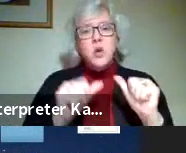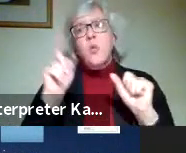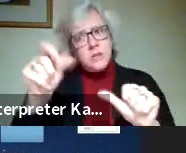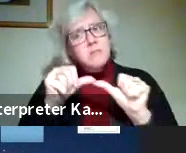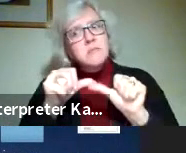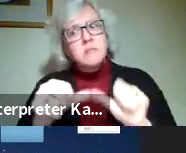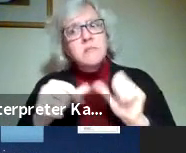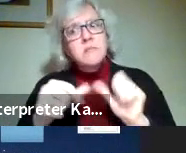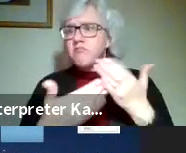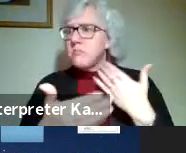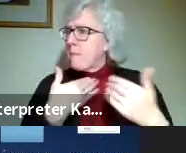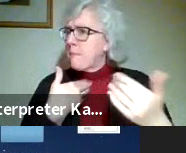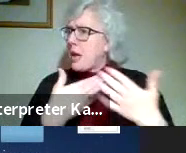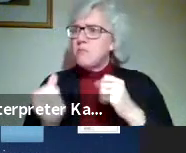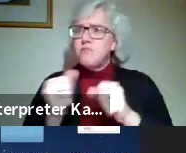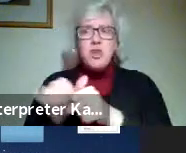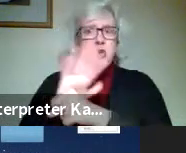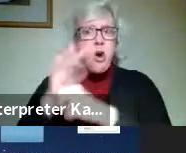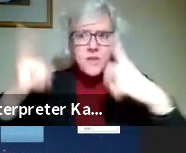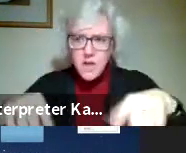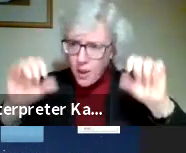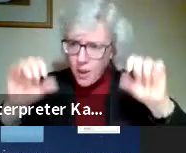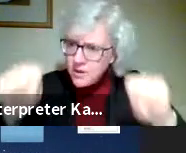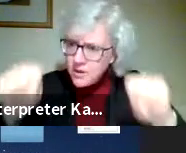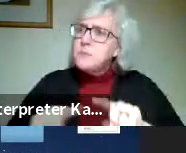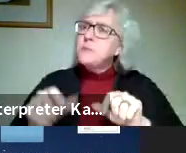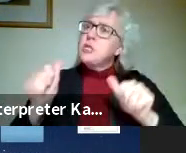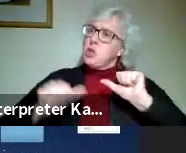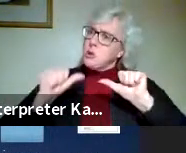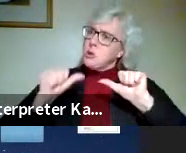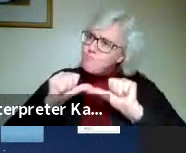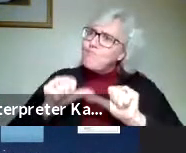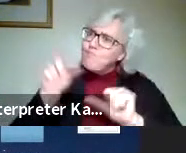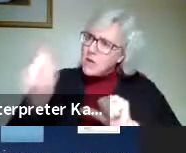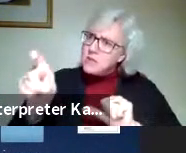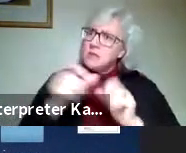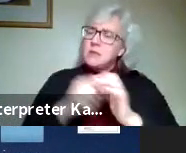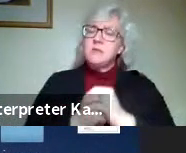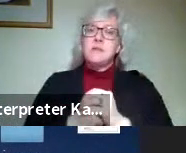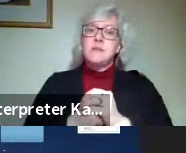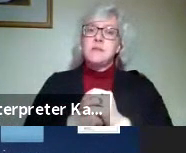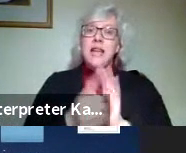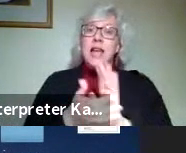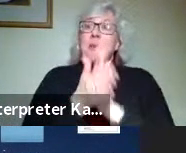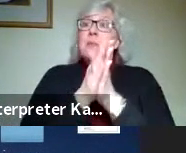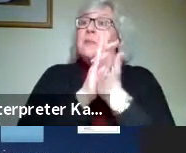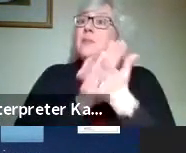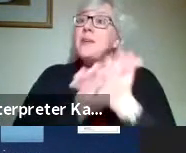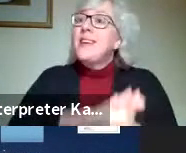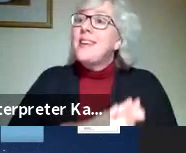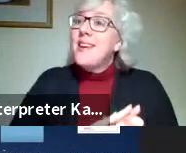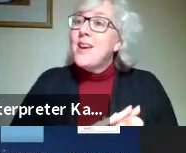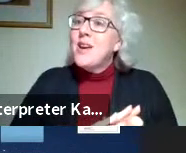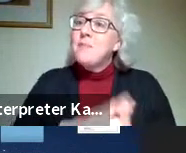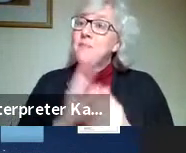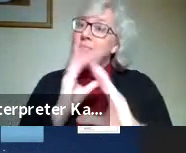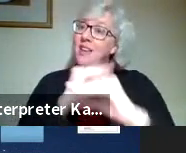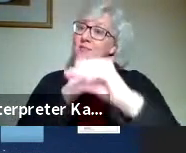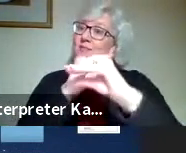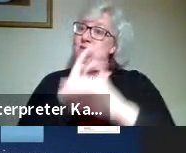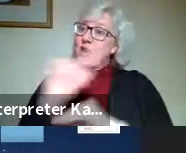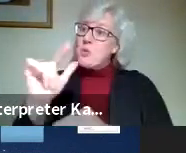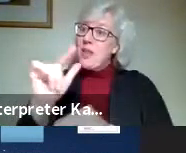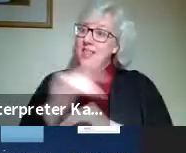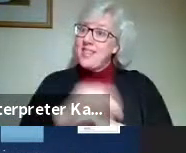despite the fact that COVID was happening. And the show then became something that was virtual and